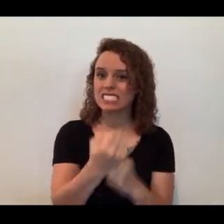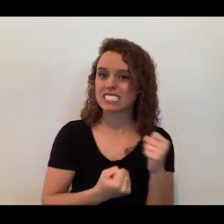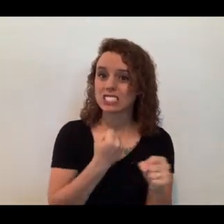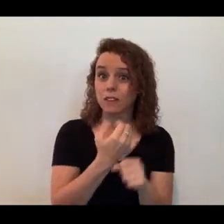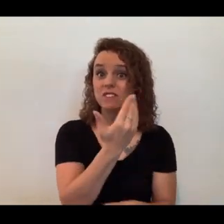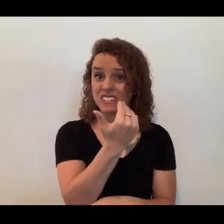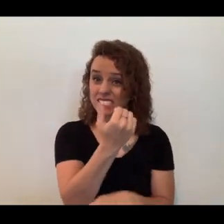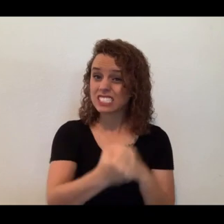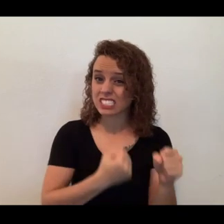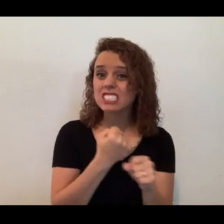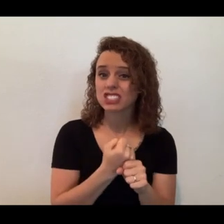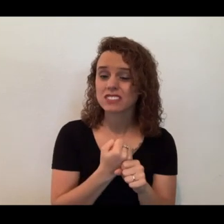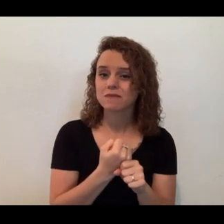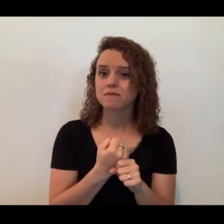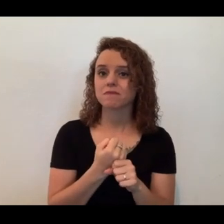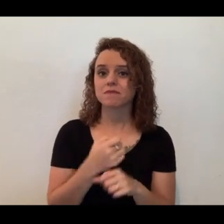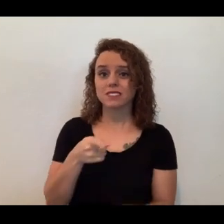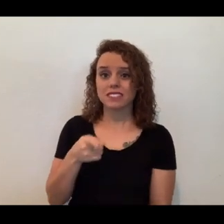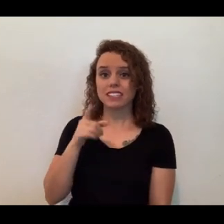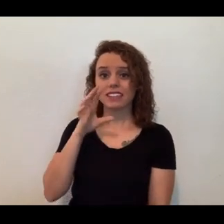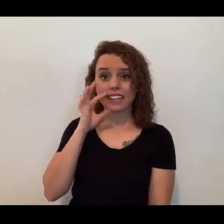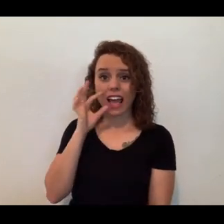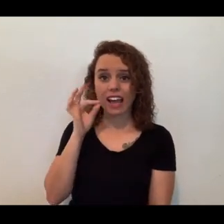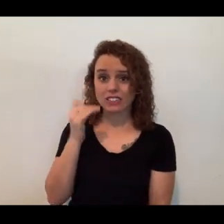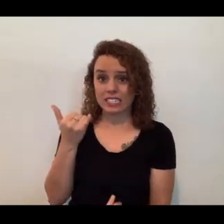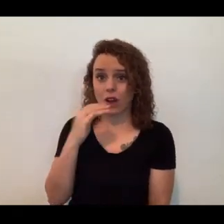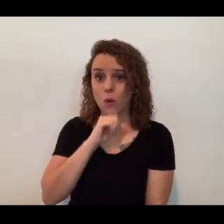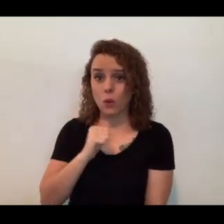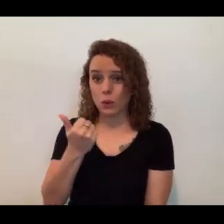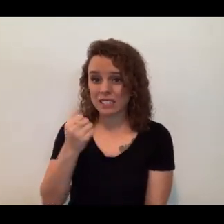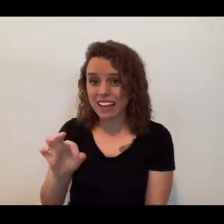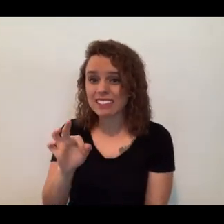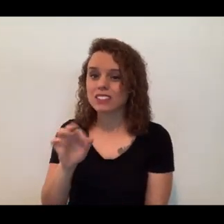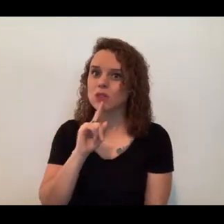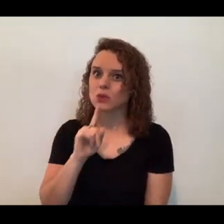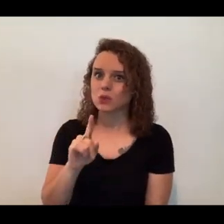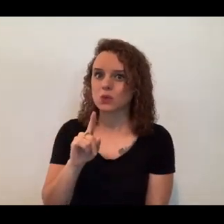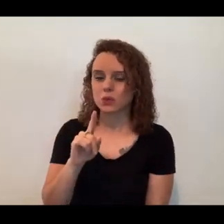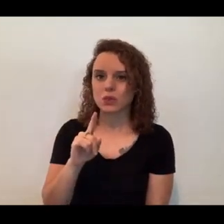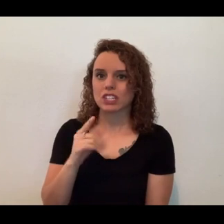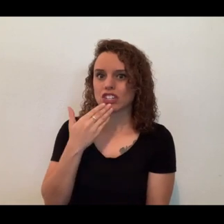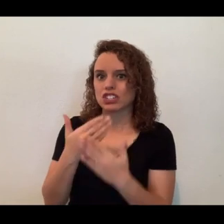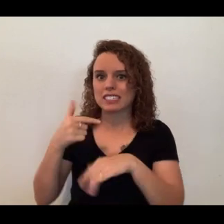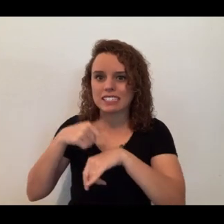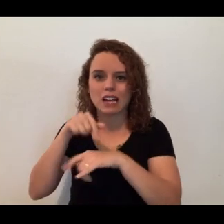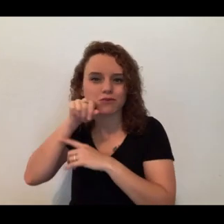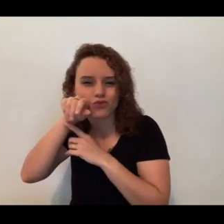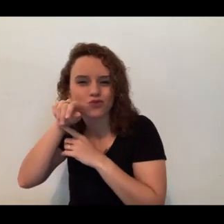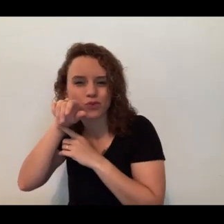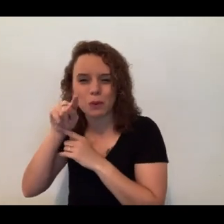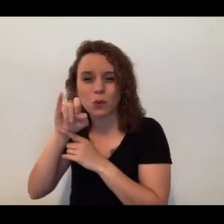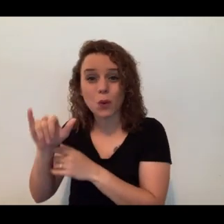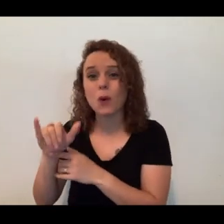18-year-old cat, 19-year-old cat, who's having a really good time scent marking on her toy, really rubbing